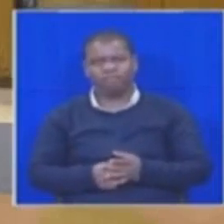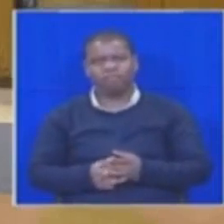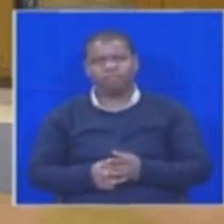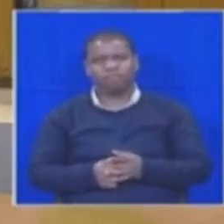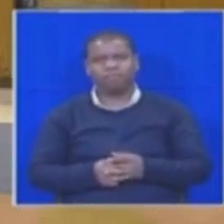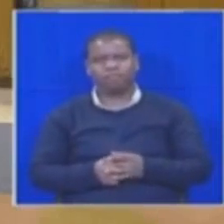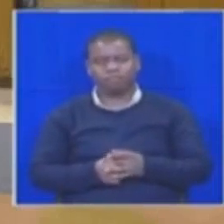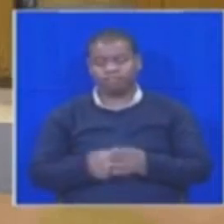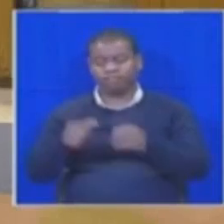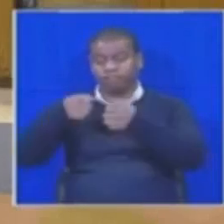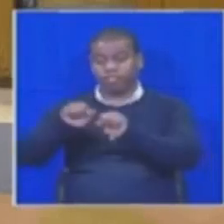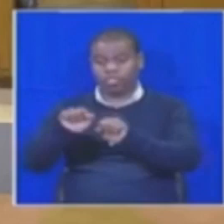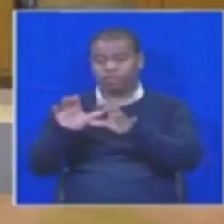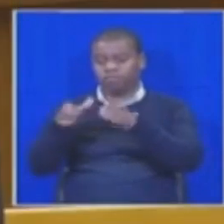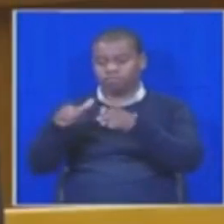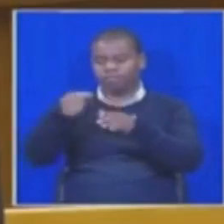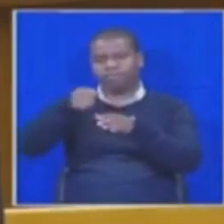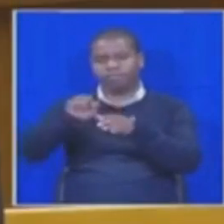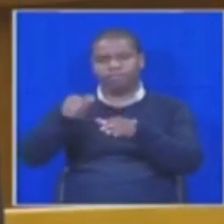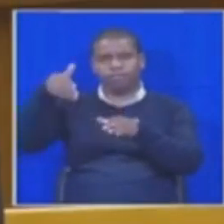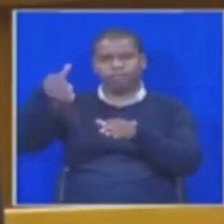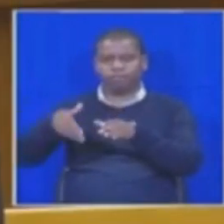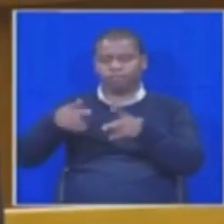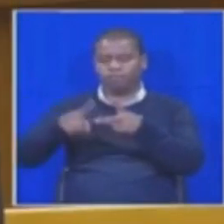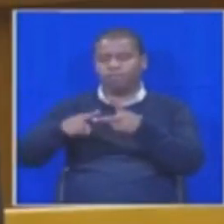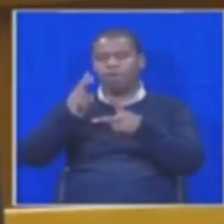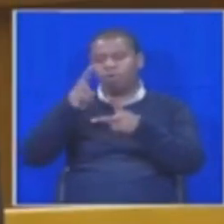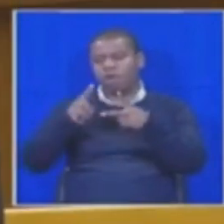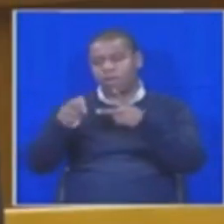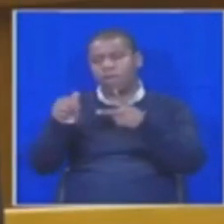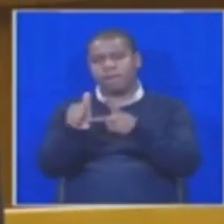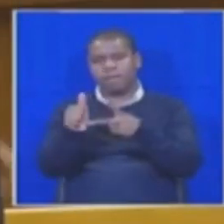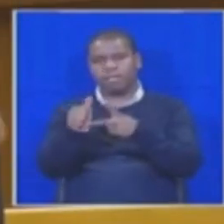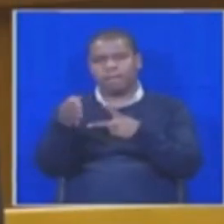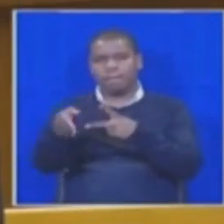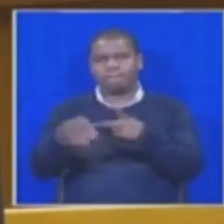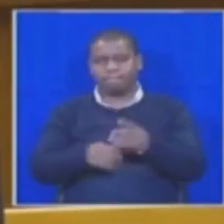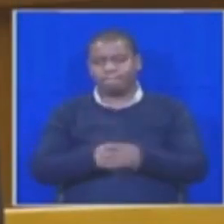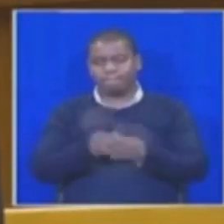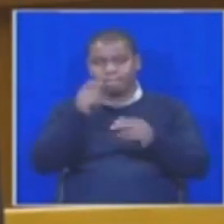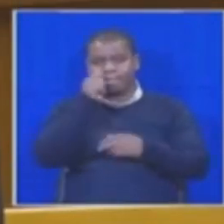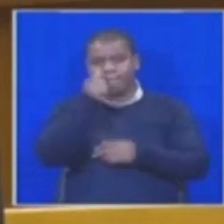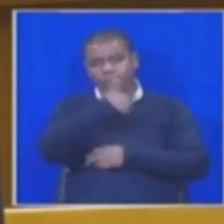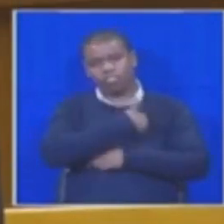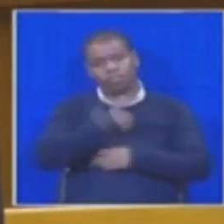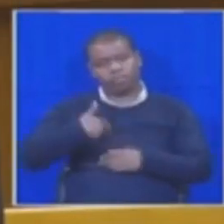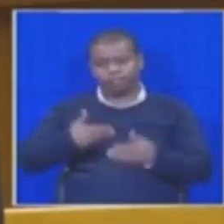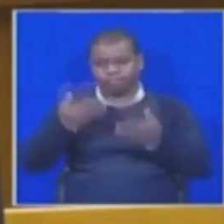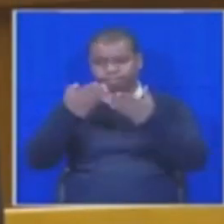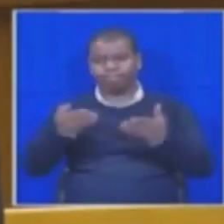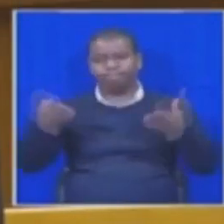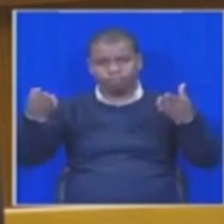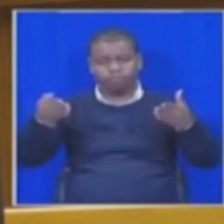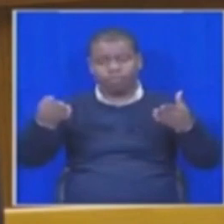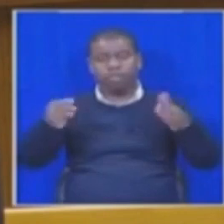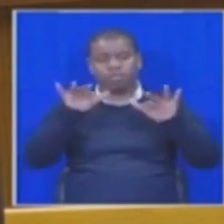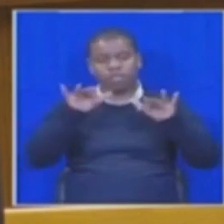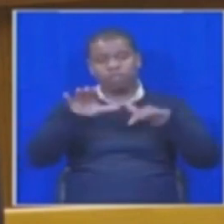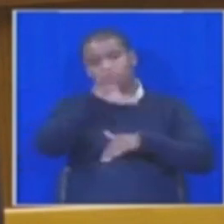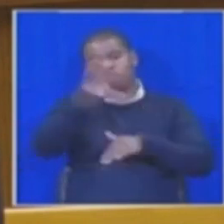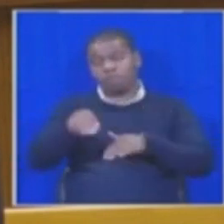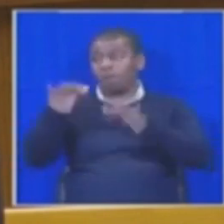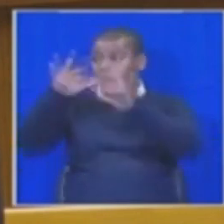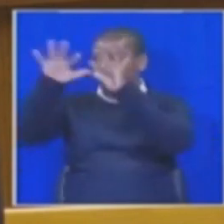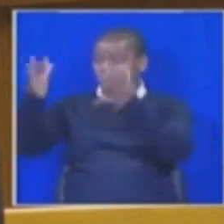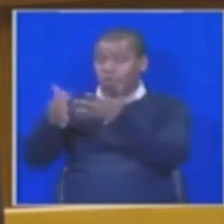The chair of the house, honorable members, ladies and gentlemen and the fellow South African and the